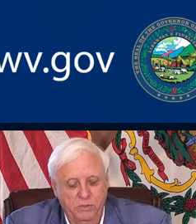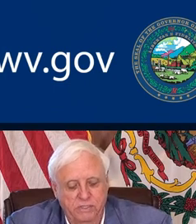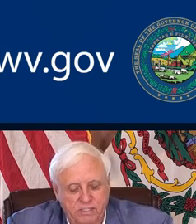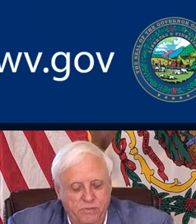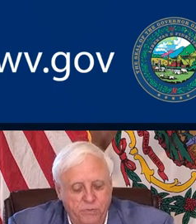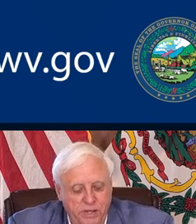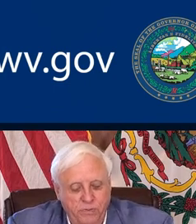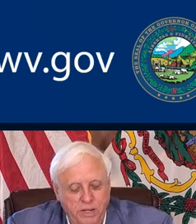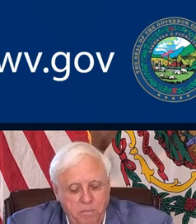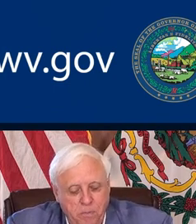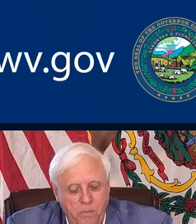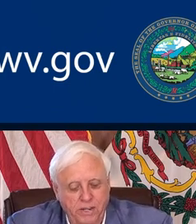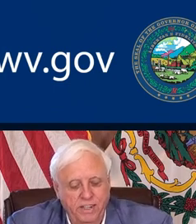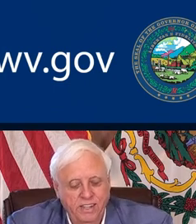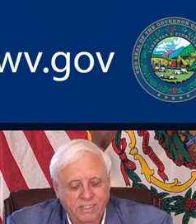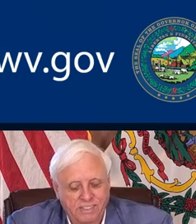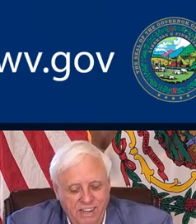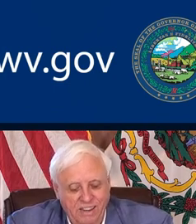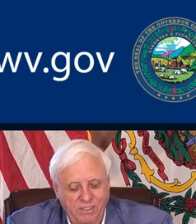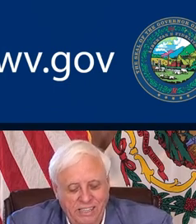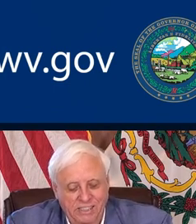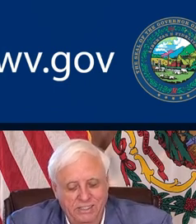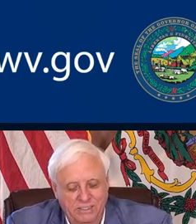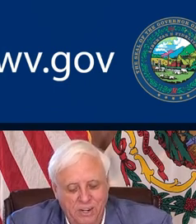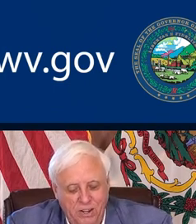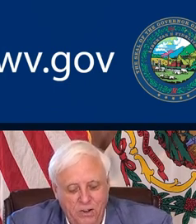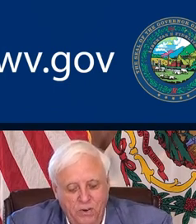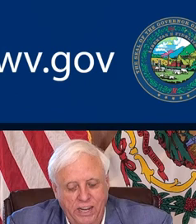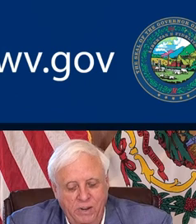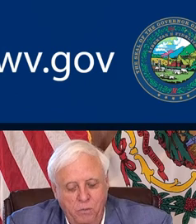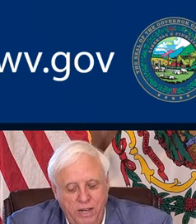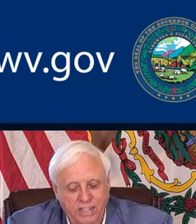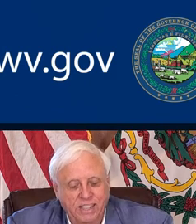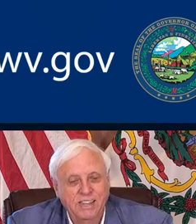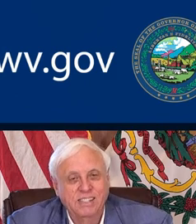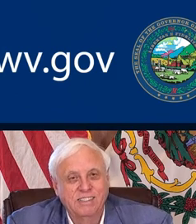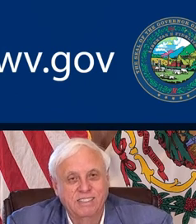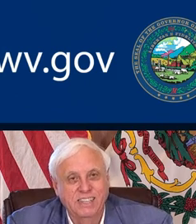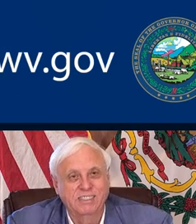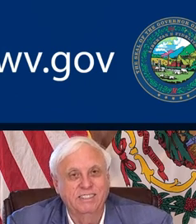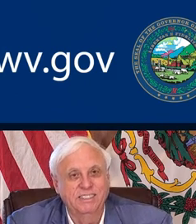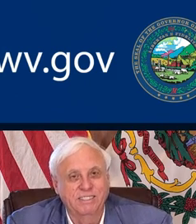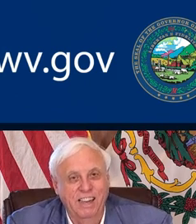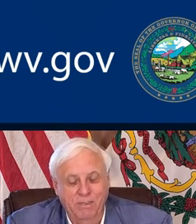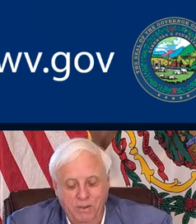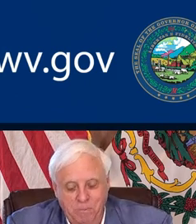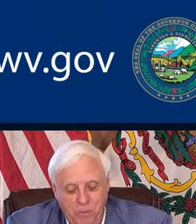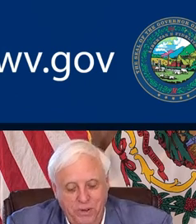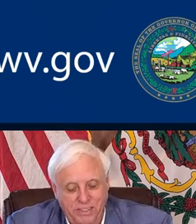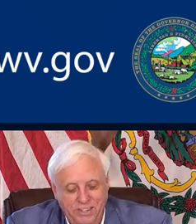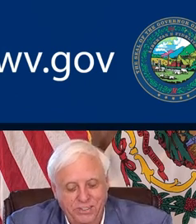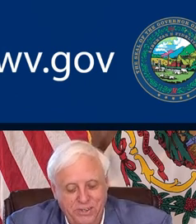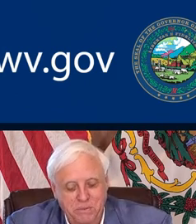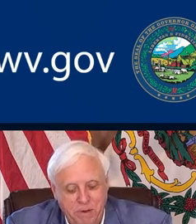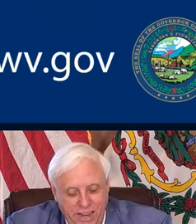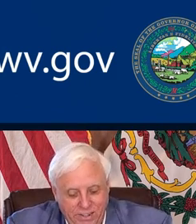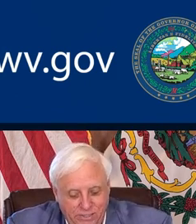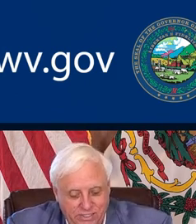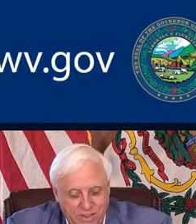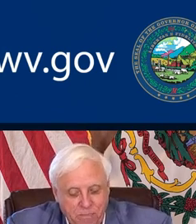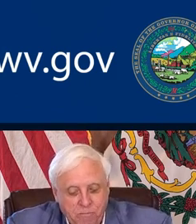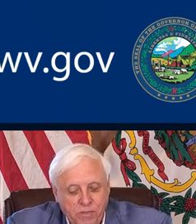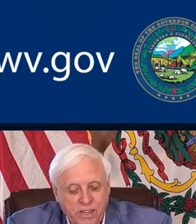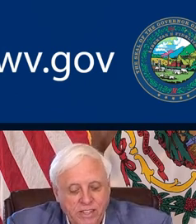fish was 50.7 inches long and weighed 67.22 pounds.